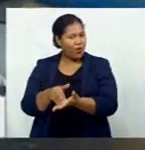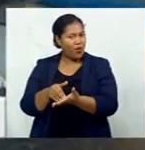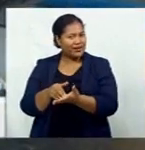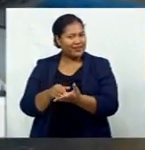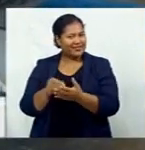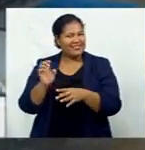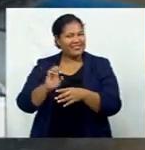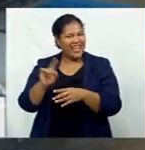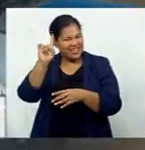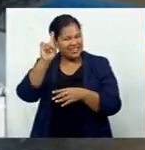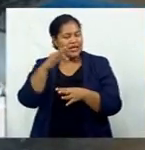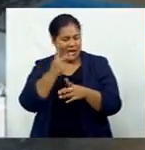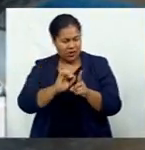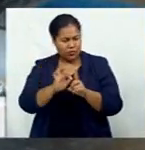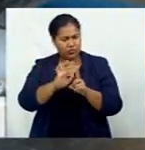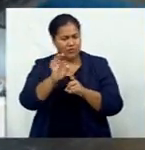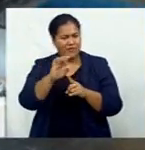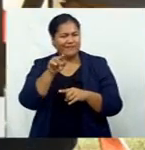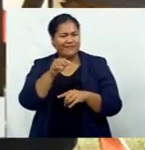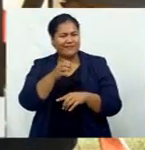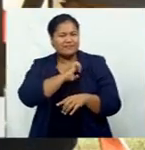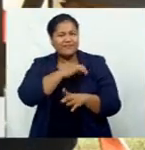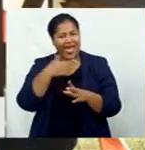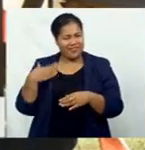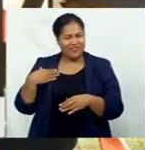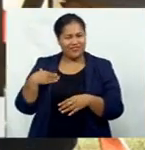improves health and benefits the environment.